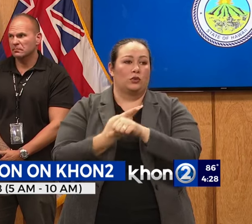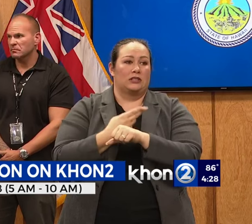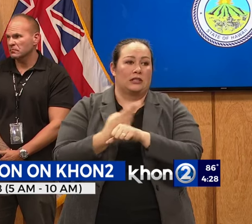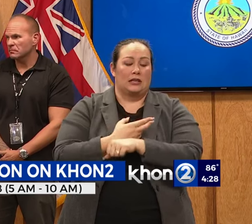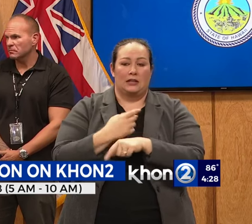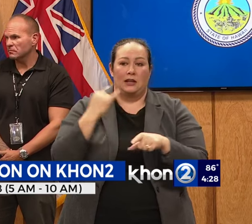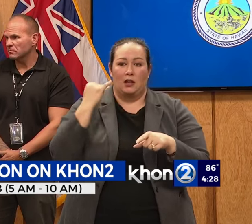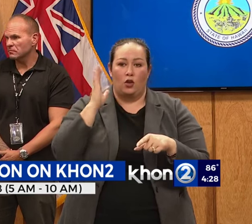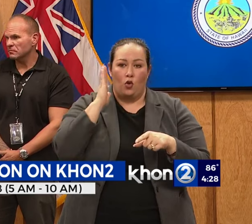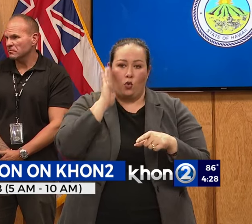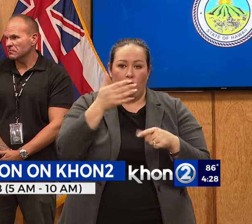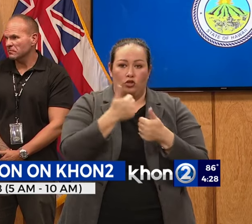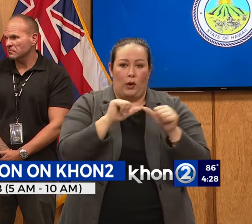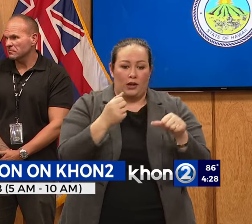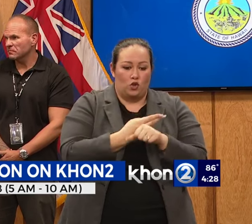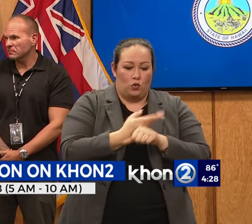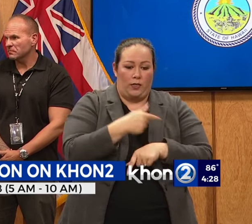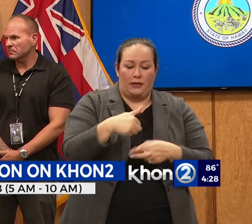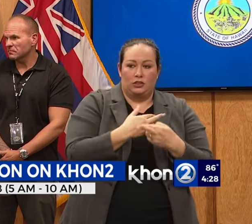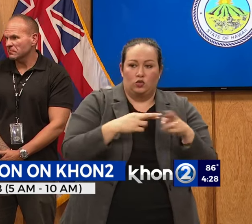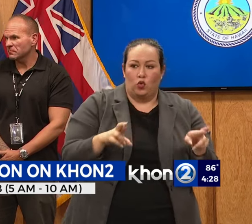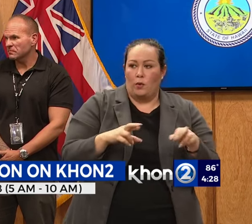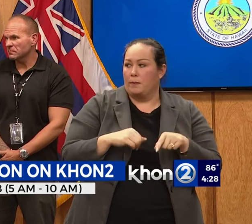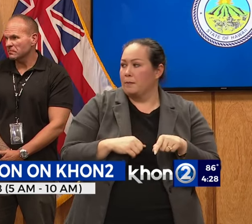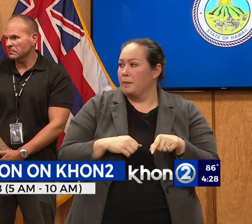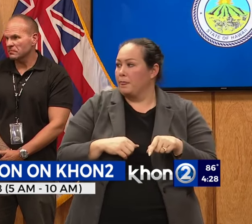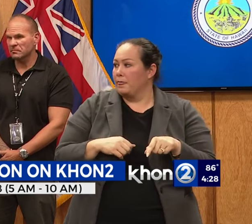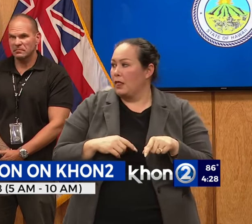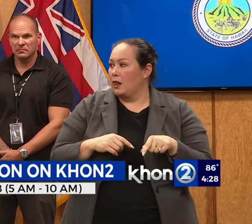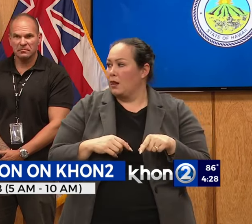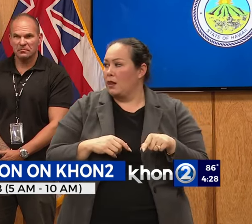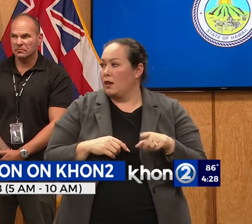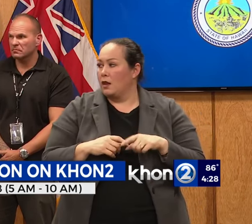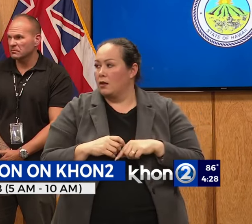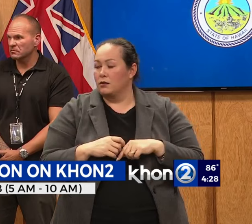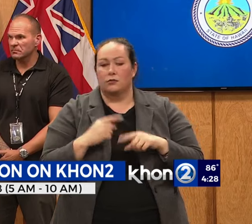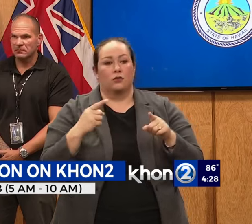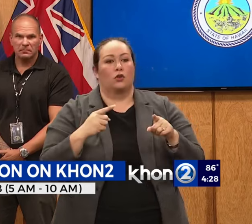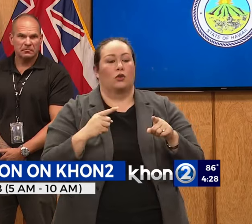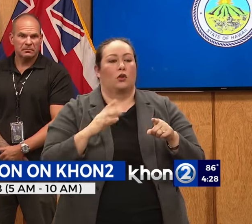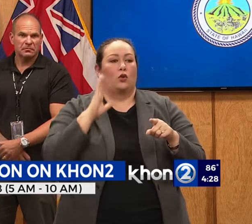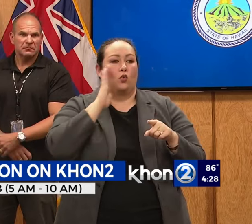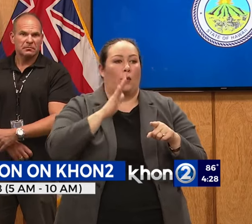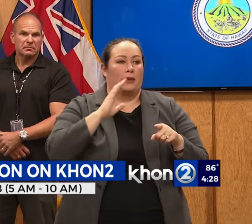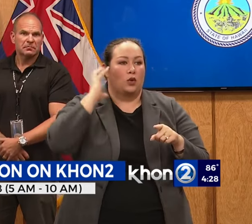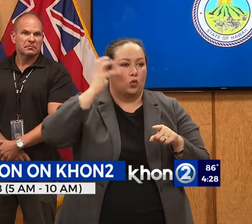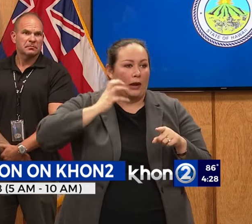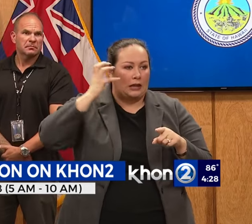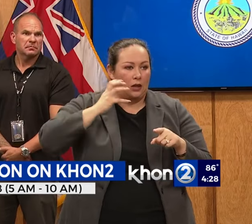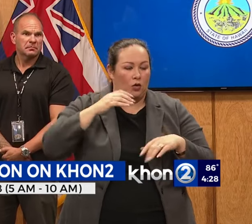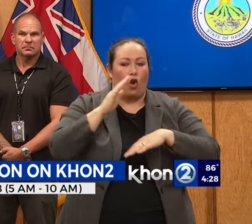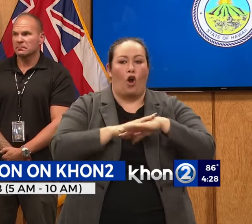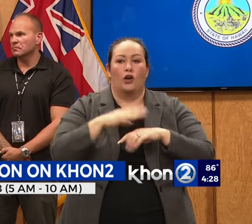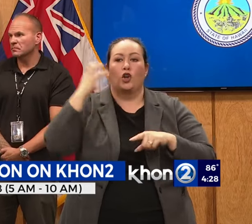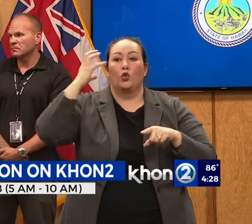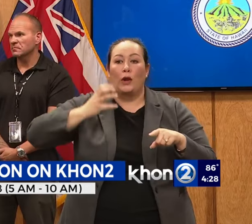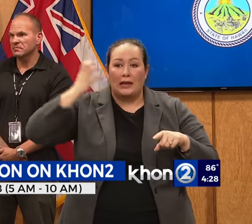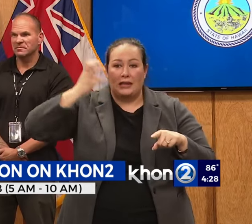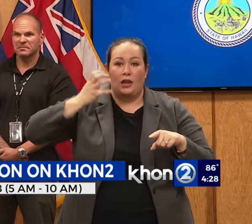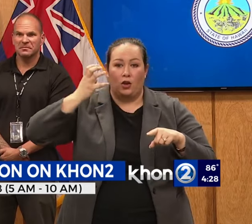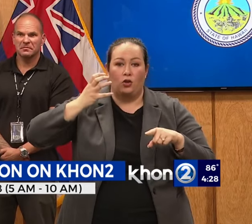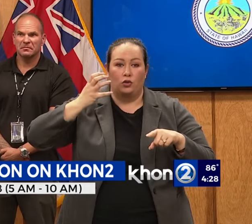which case we will have to find another location. I'll radio. Oh, those will be the radios? Okay, sorry. We're going to update you on a radio